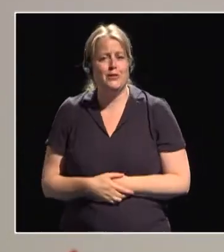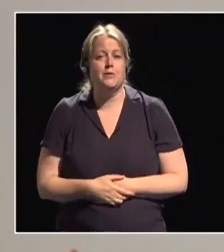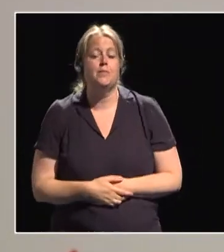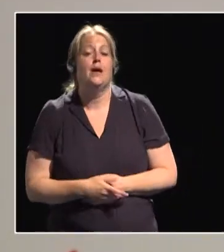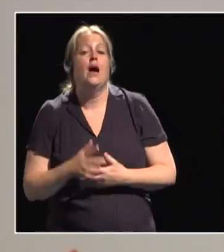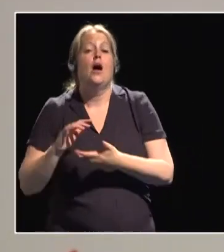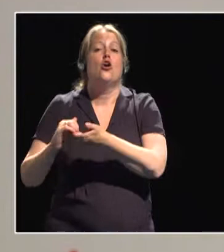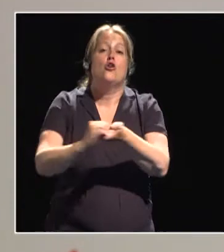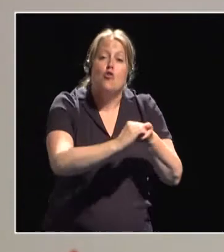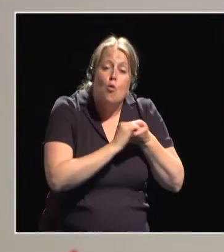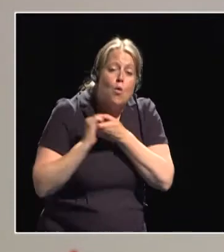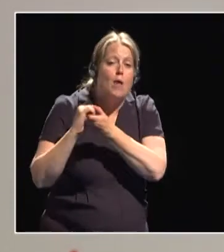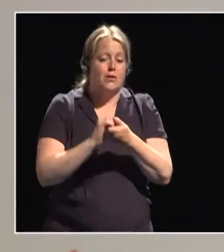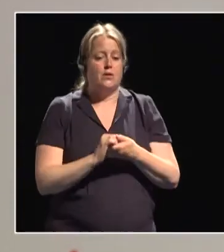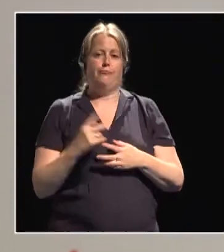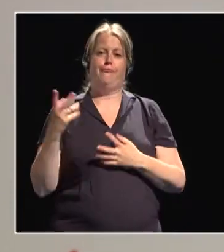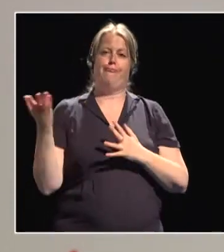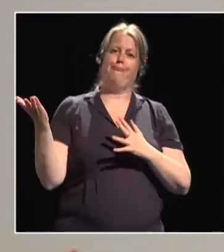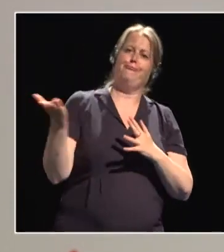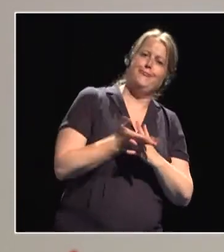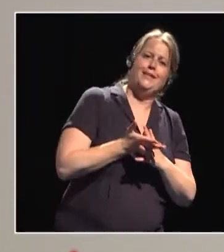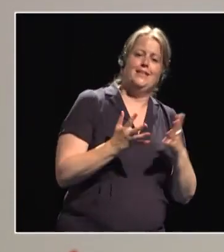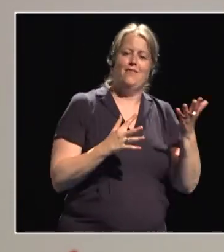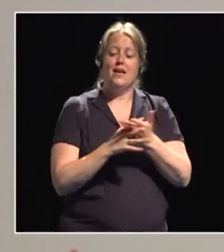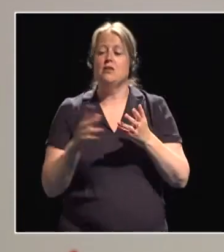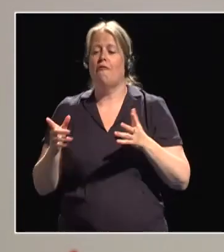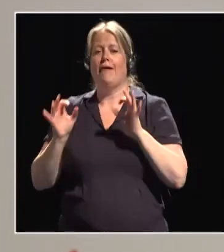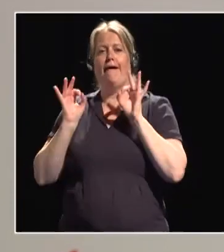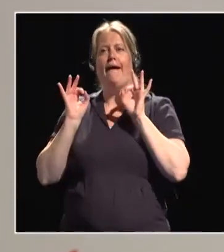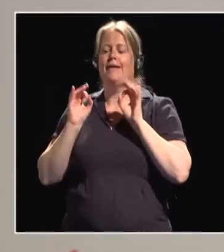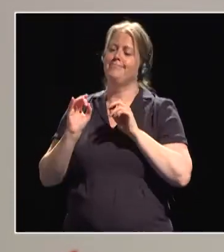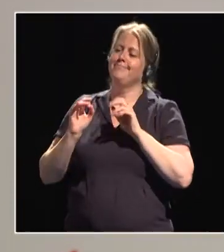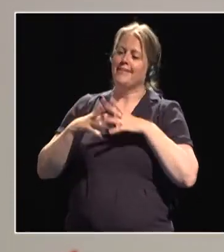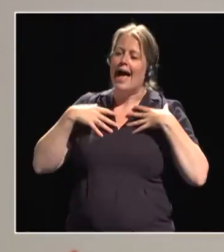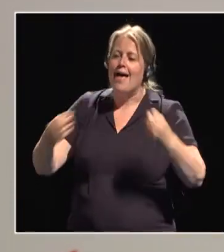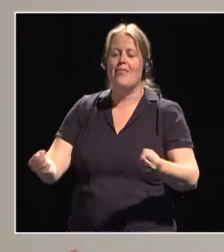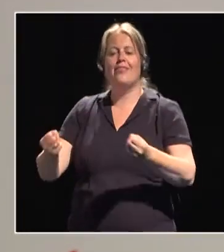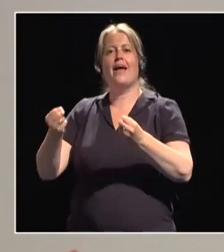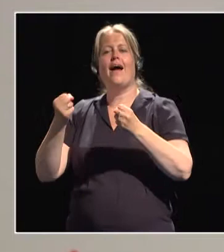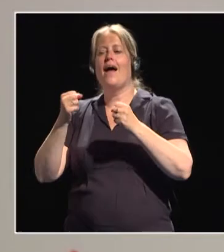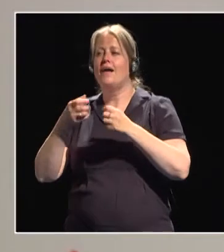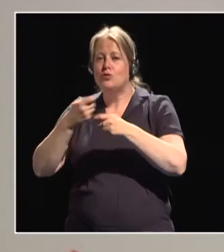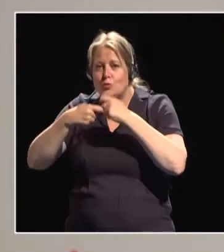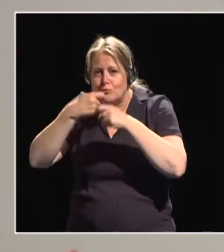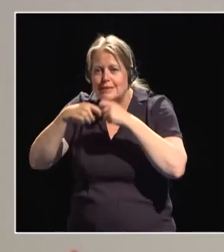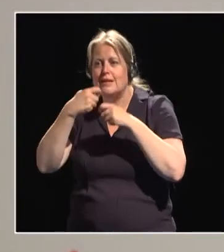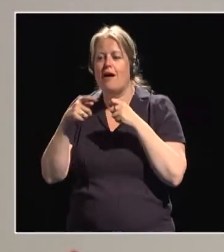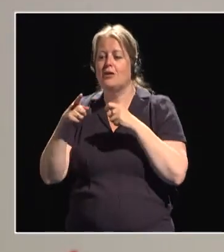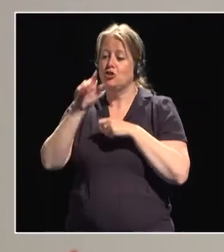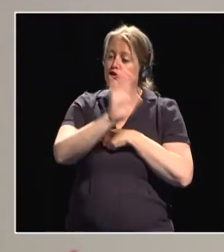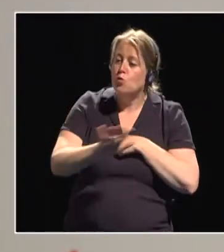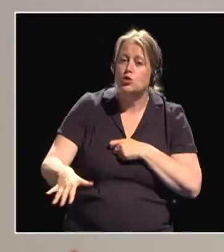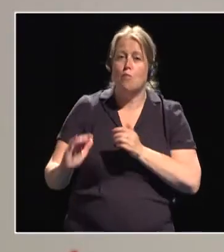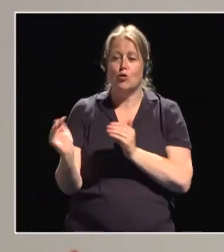Collaborative interventions in water, hygiene and sanitation, health, nutrition, child protection, and other sectors